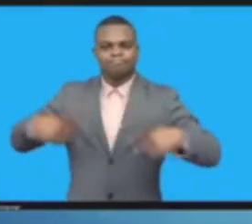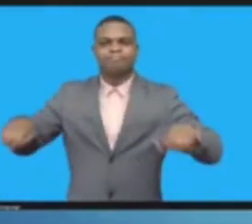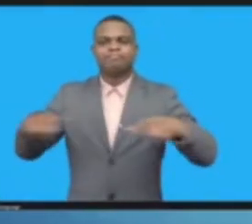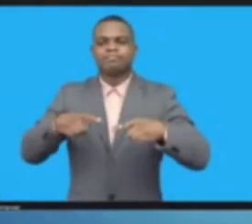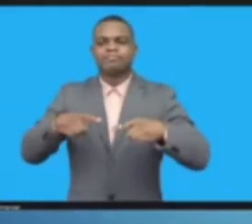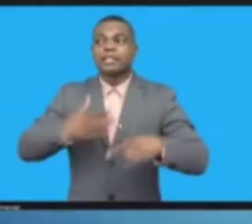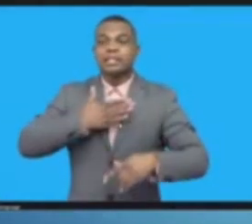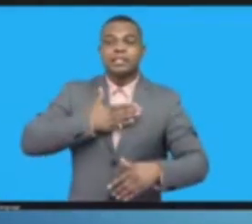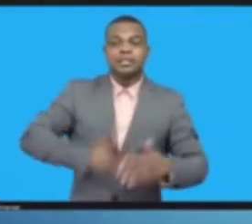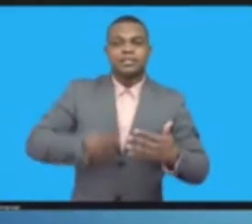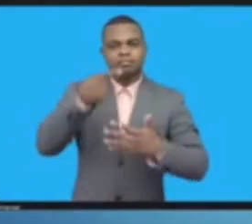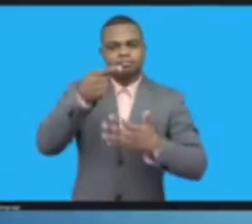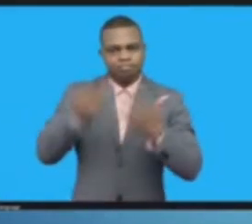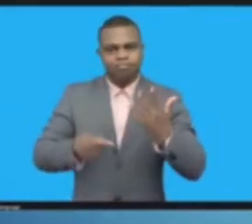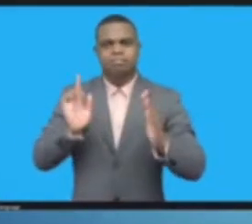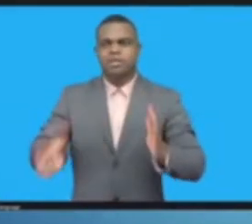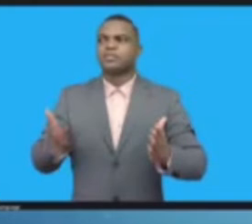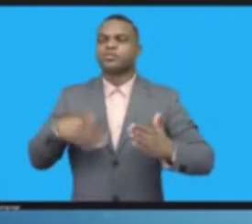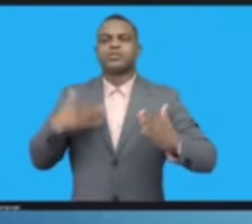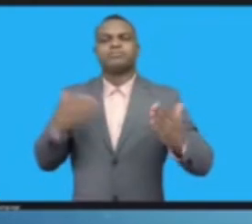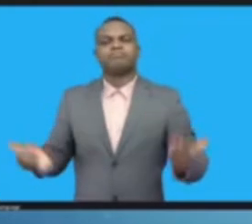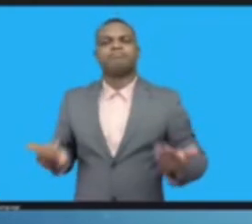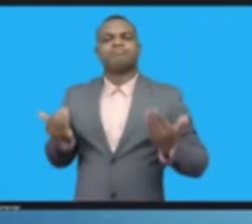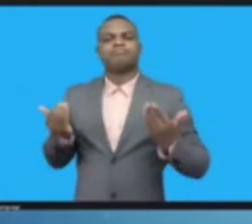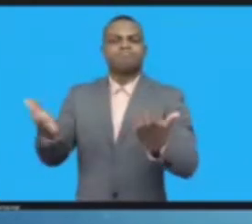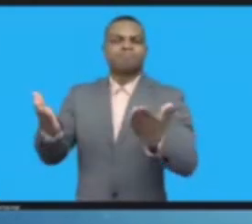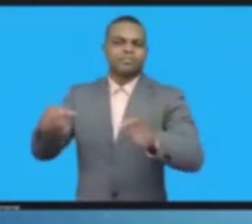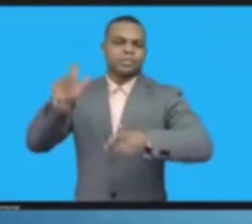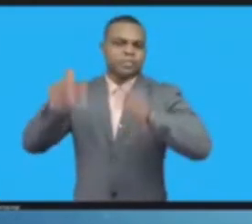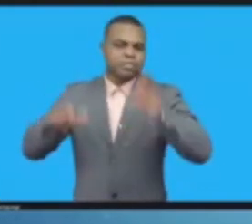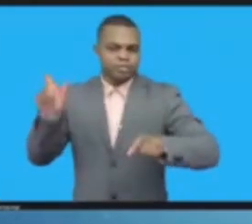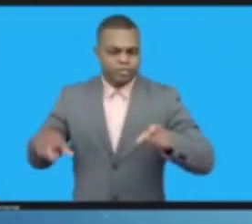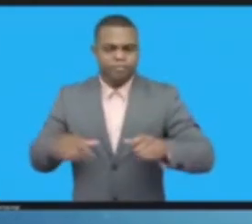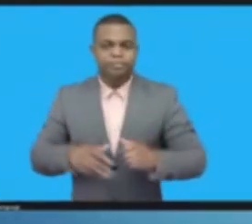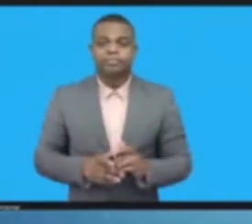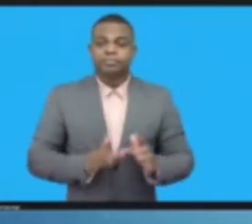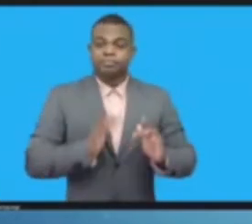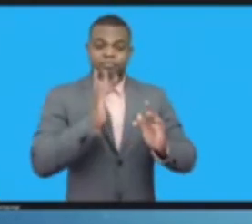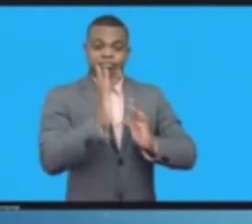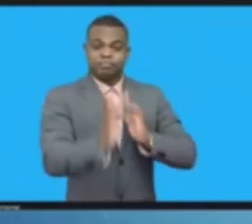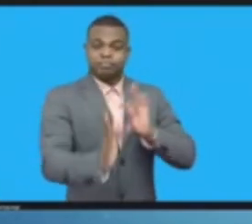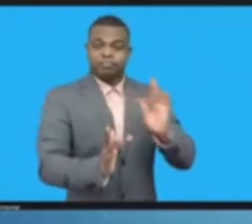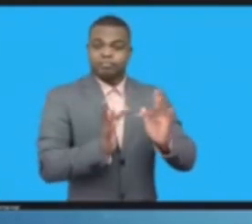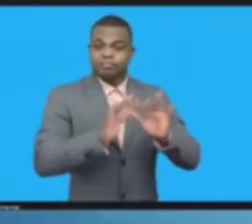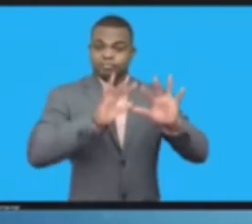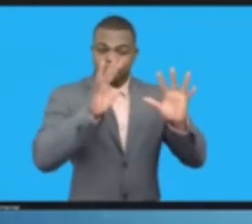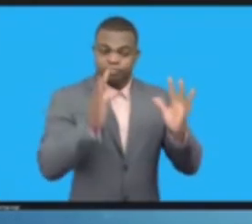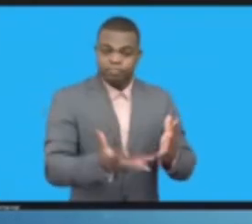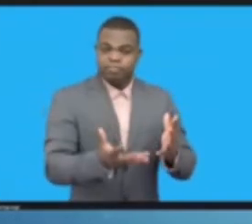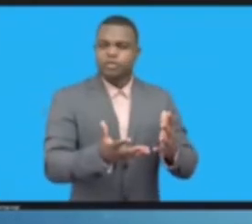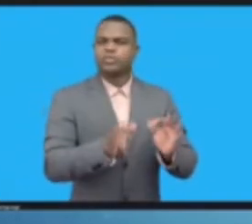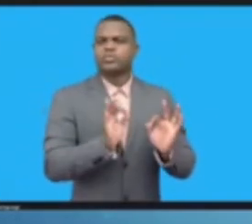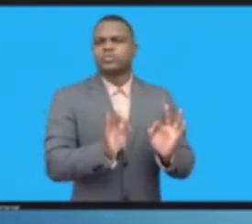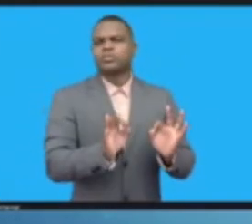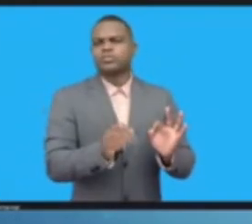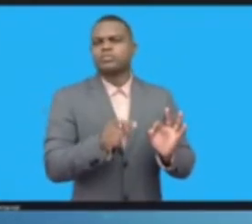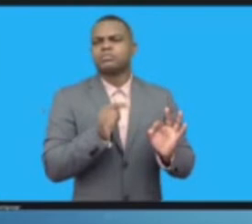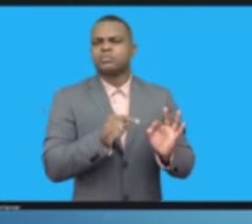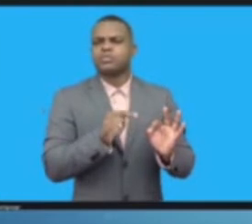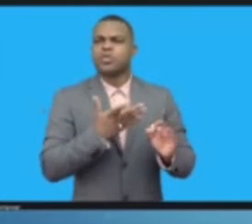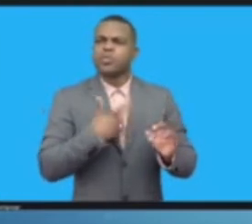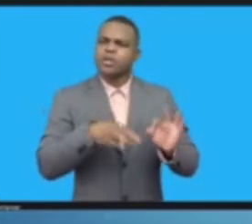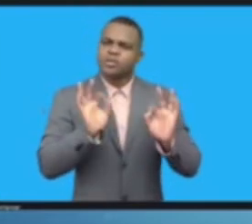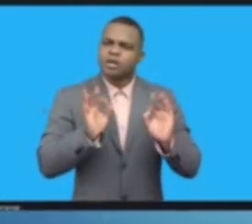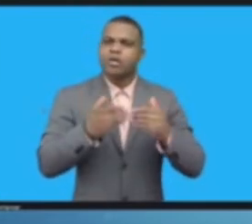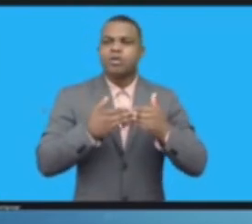That's a bold vision. It's a bold vision in a world where one third of humanity has